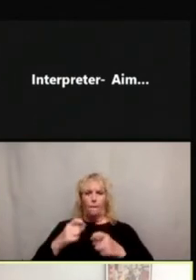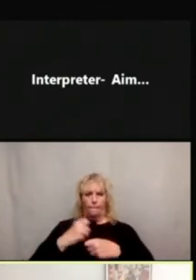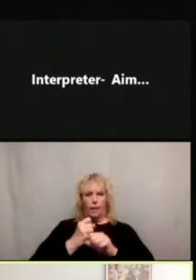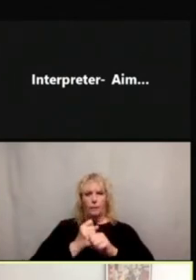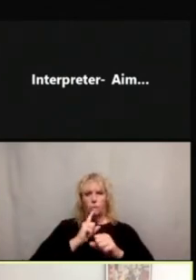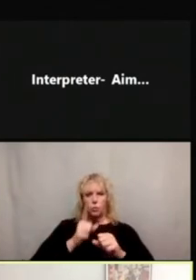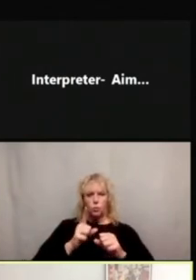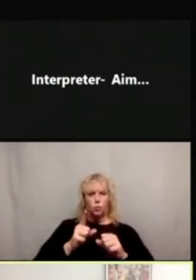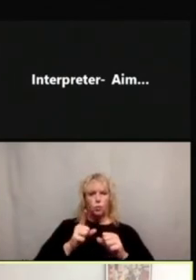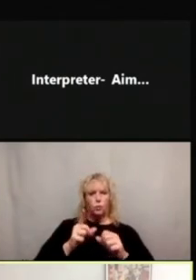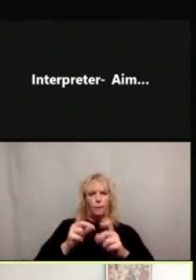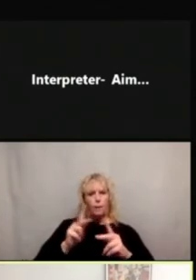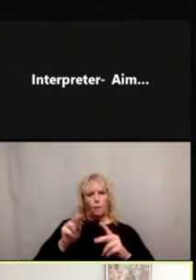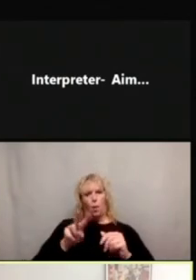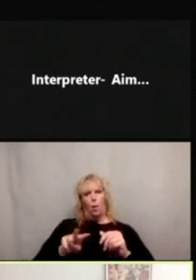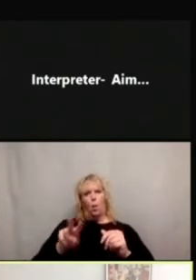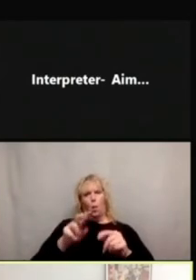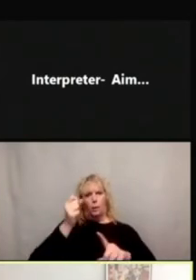priority audience.